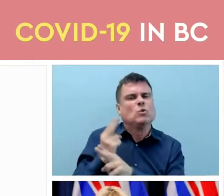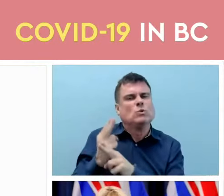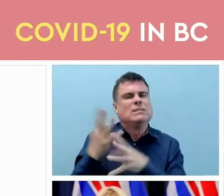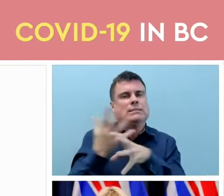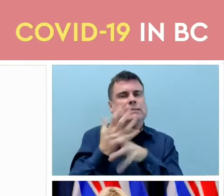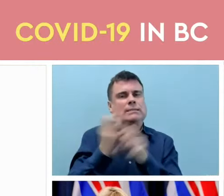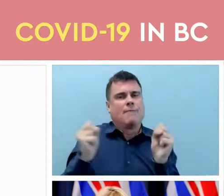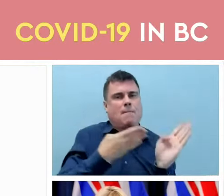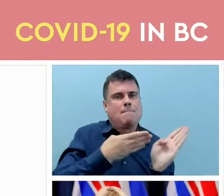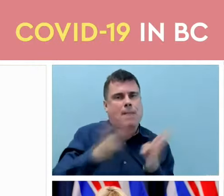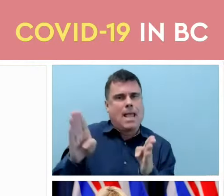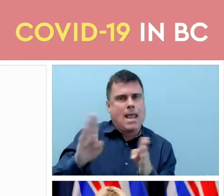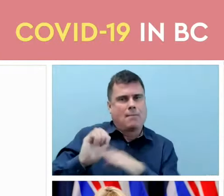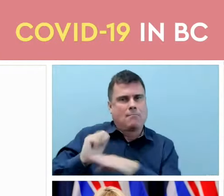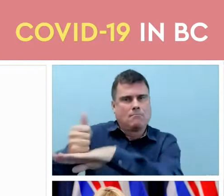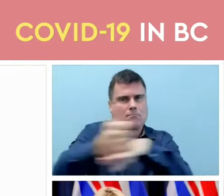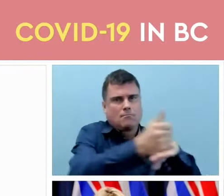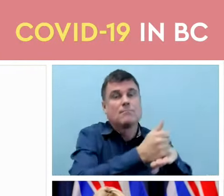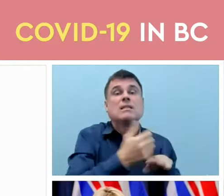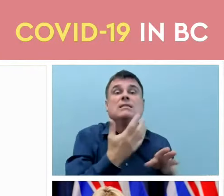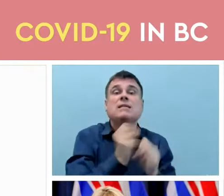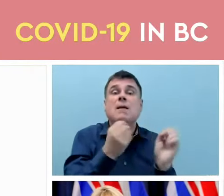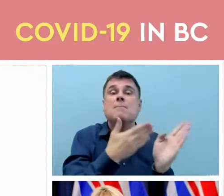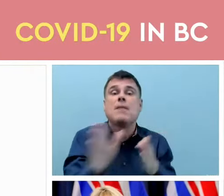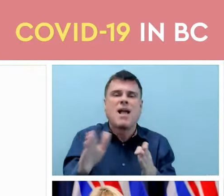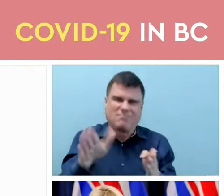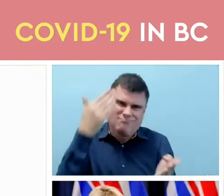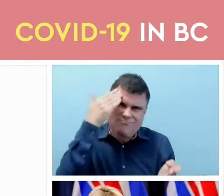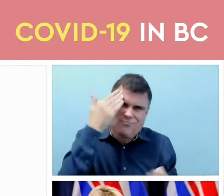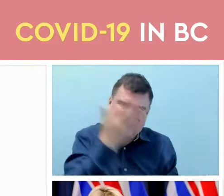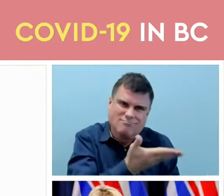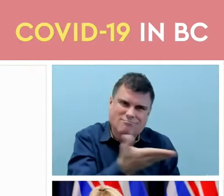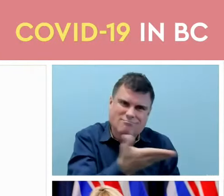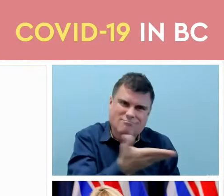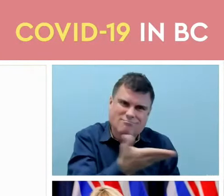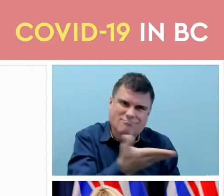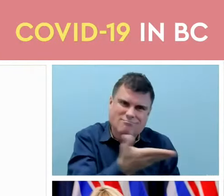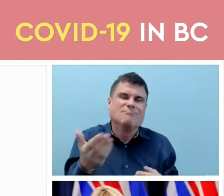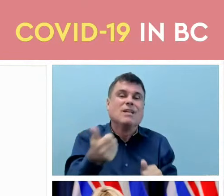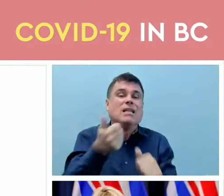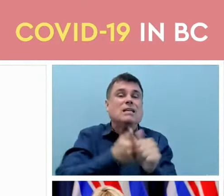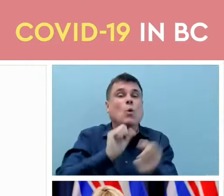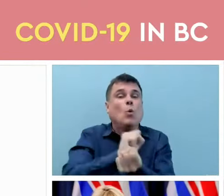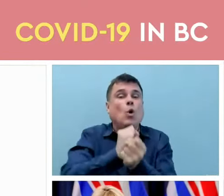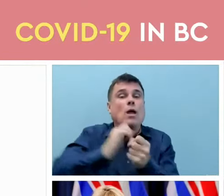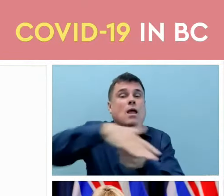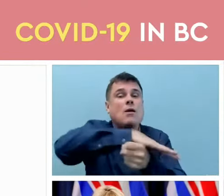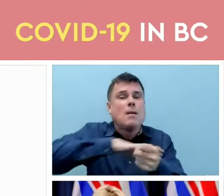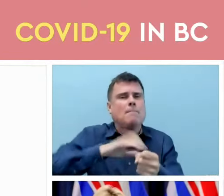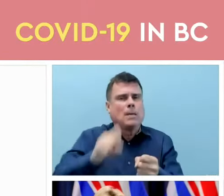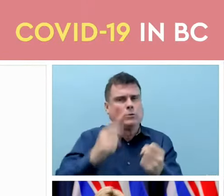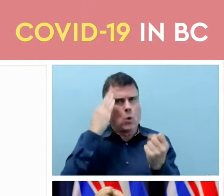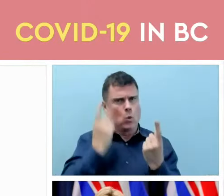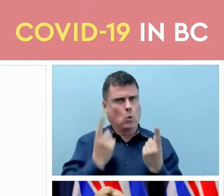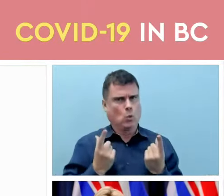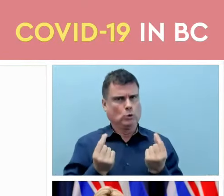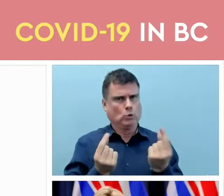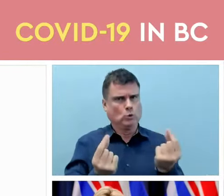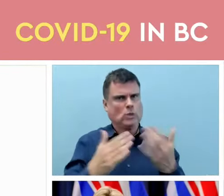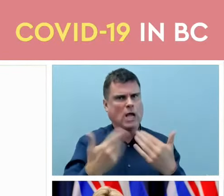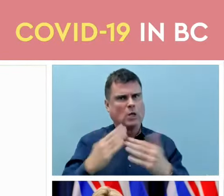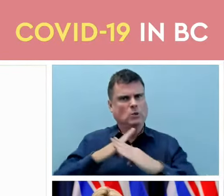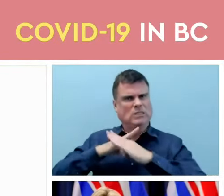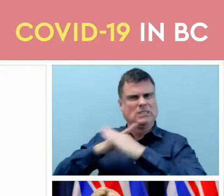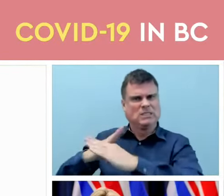still being aware in every workplace of the risks and the measures that are important to be in place to reduce the risk to workers in all of those